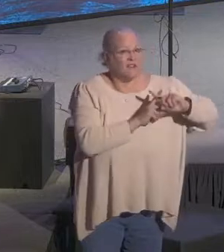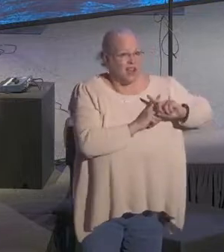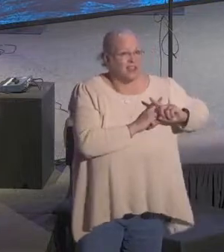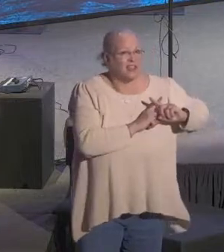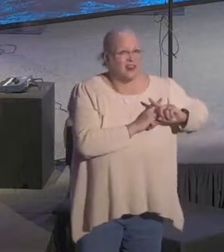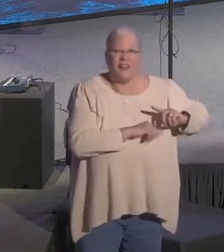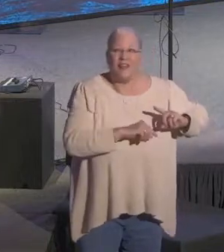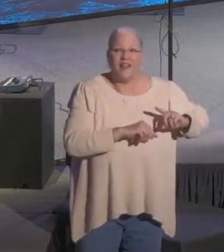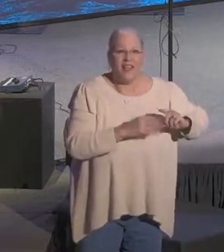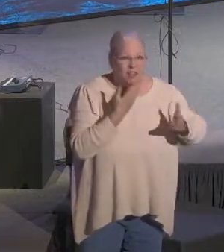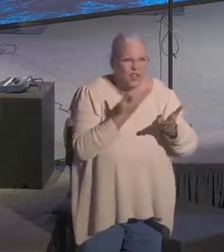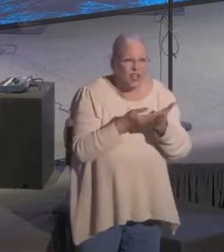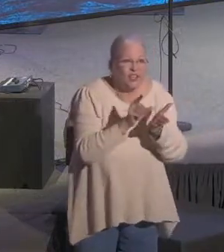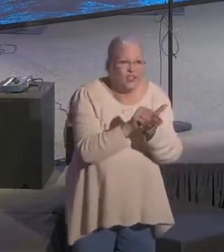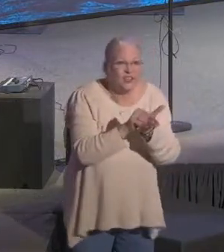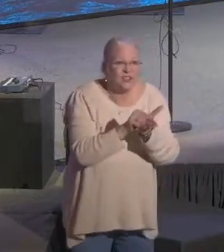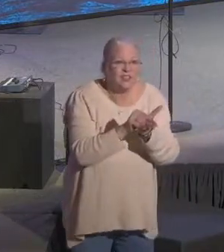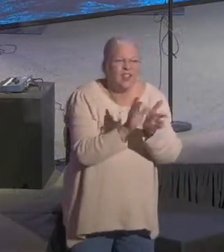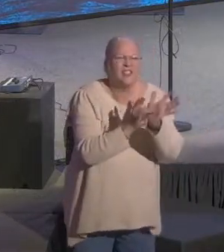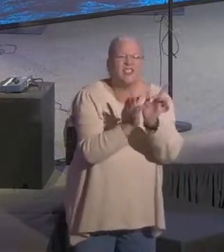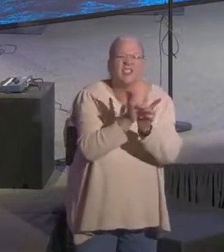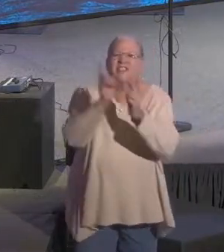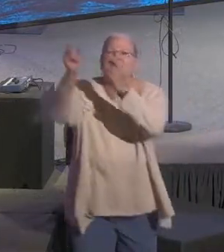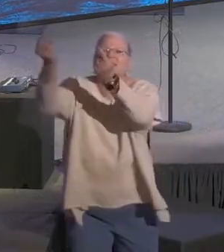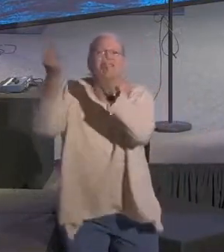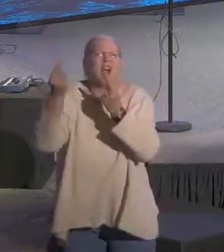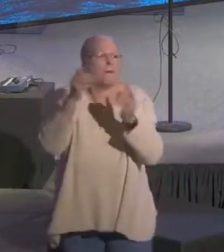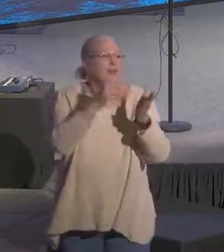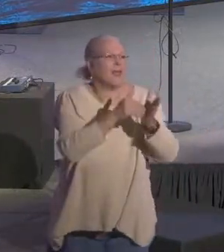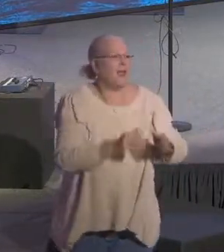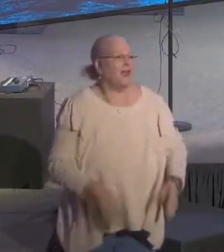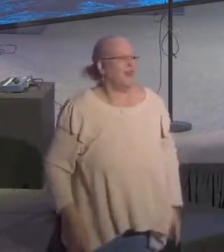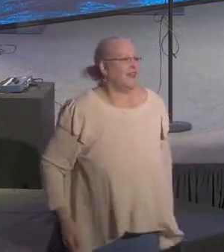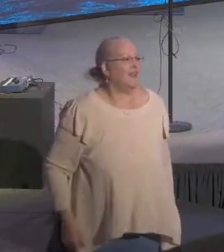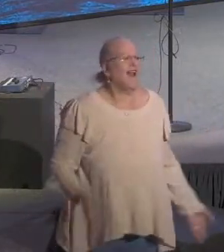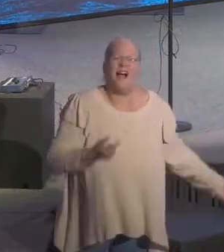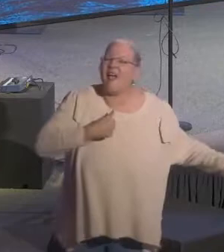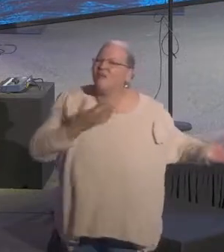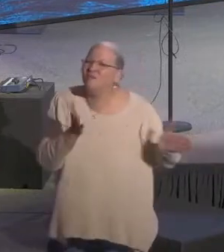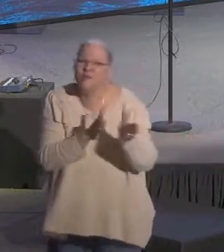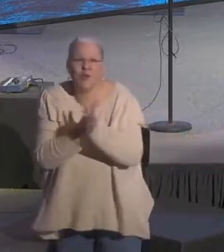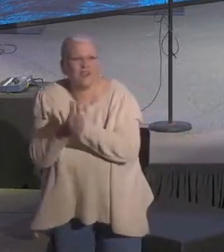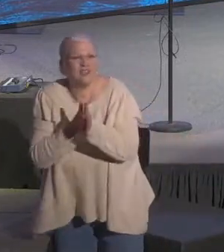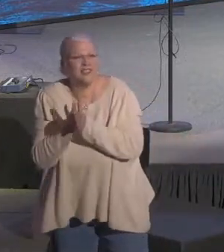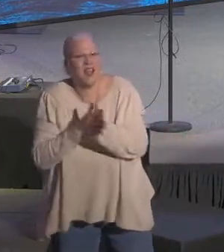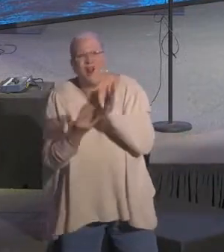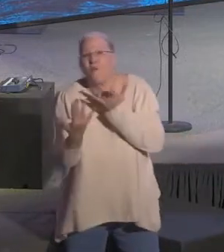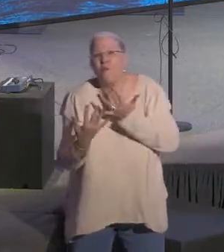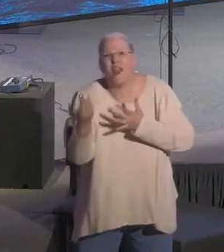He's coming again. I look forward to that day. Even so, Lord Jesus, quickly come.